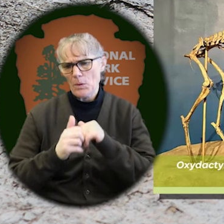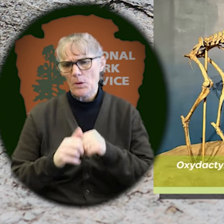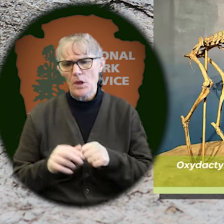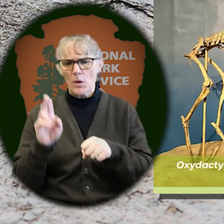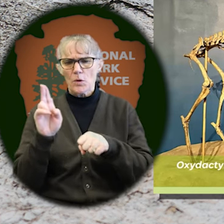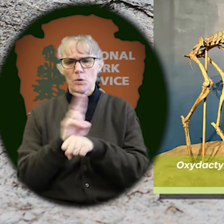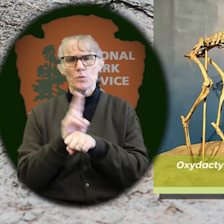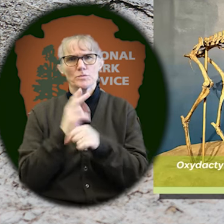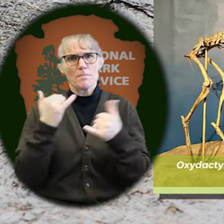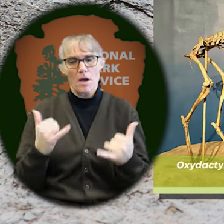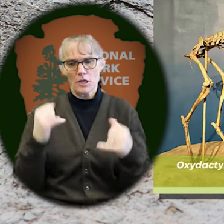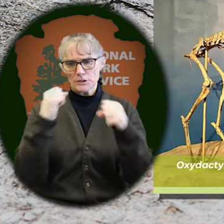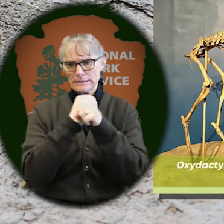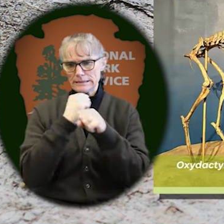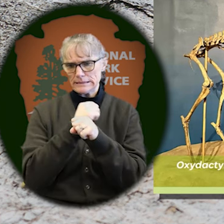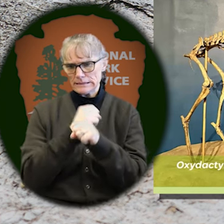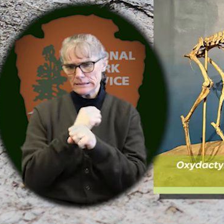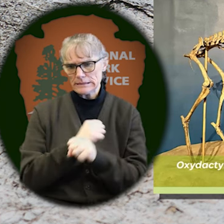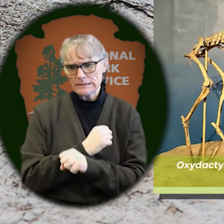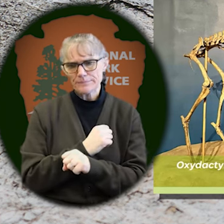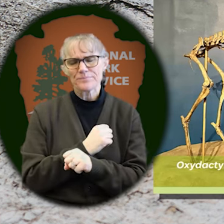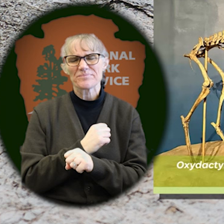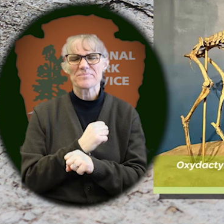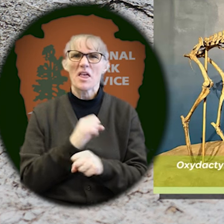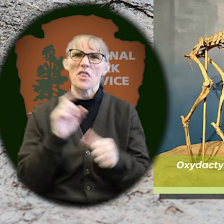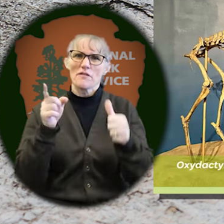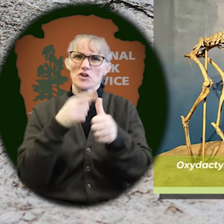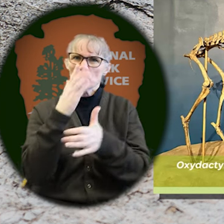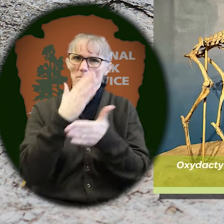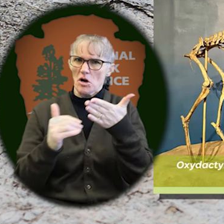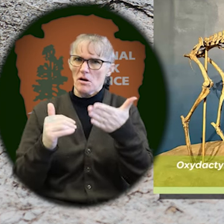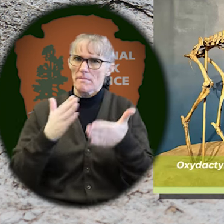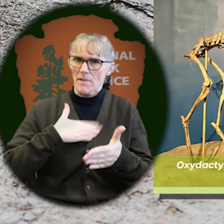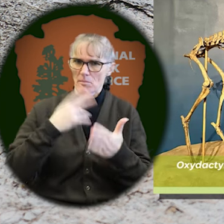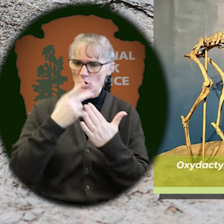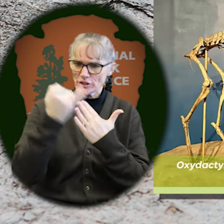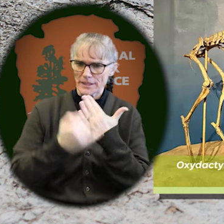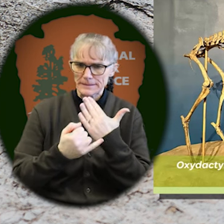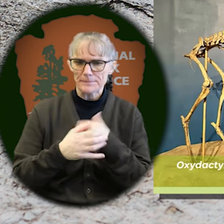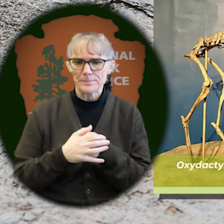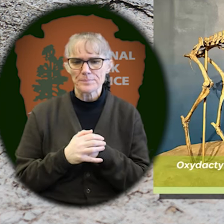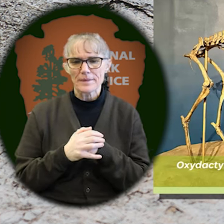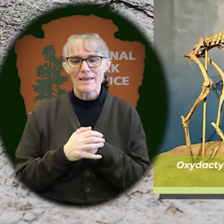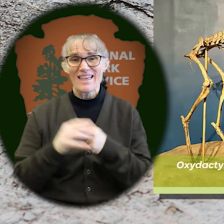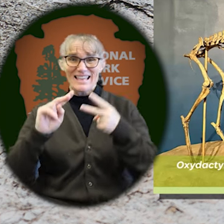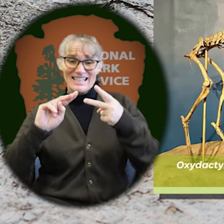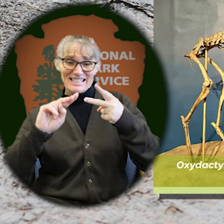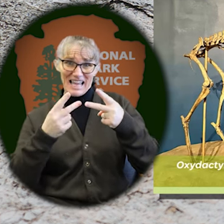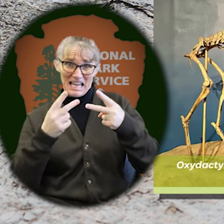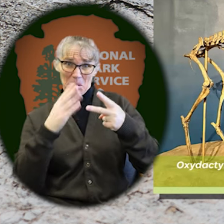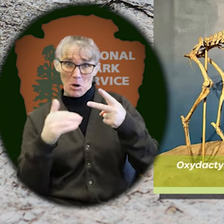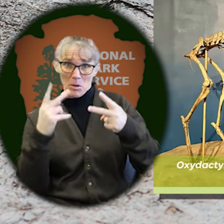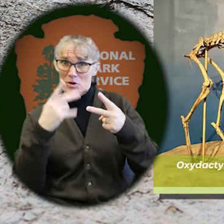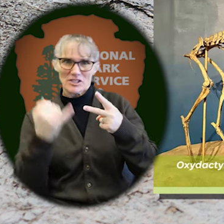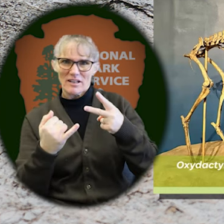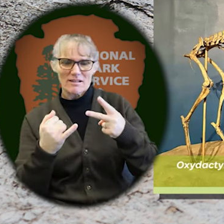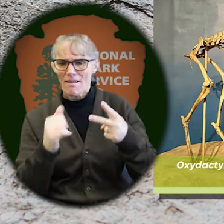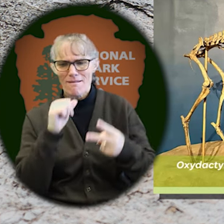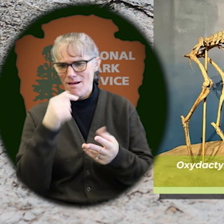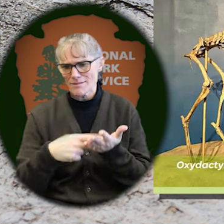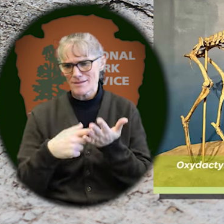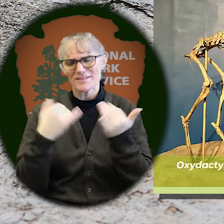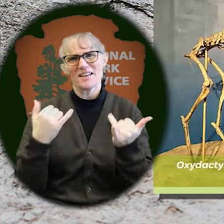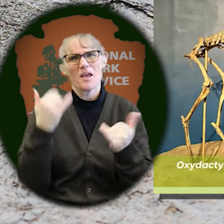using modern statistics, which is the first phase of my project. The second phase of my project I will not be